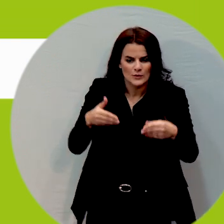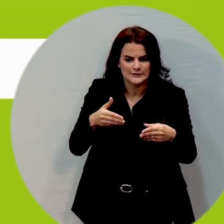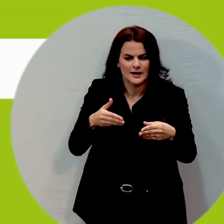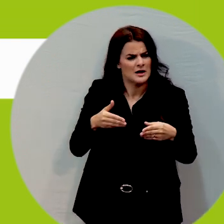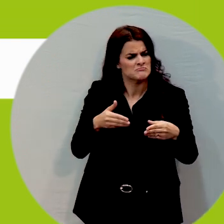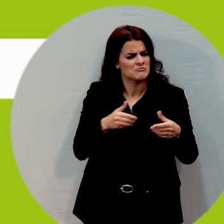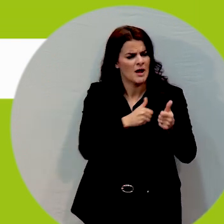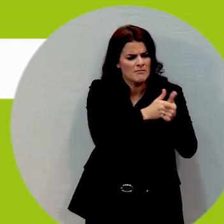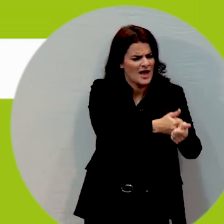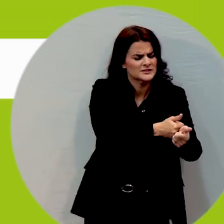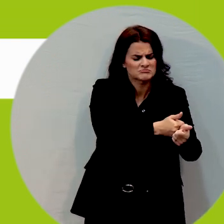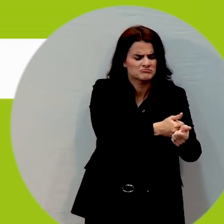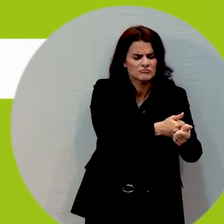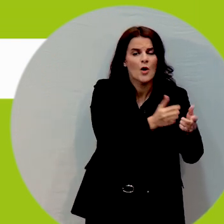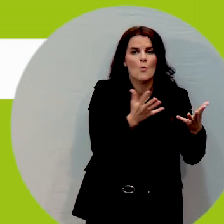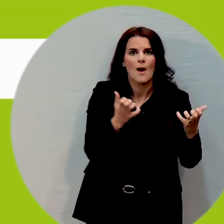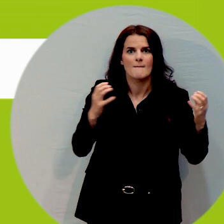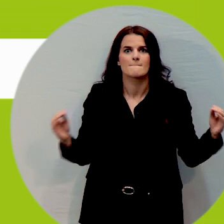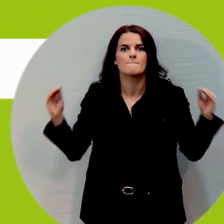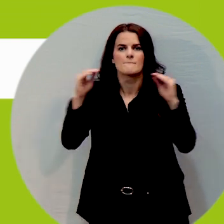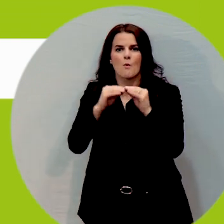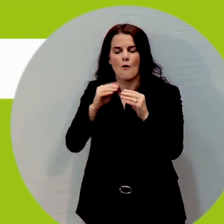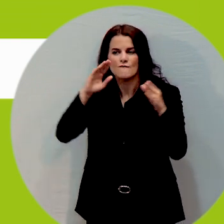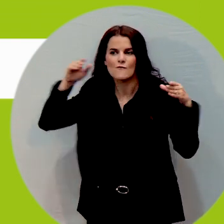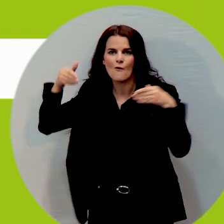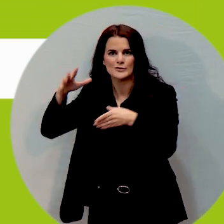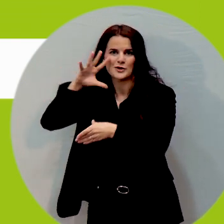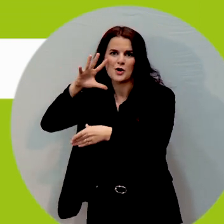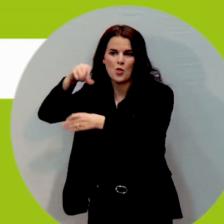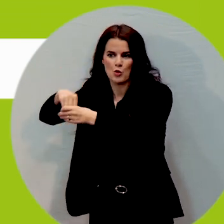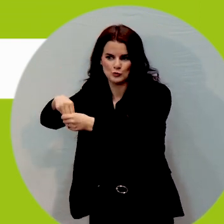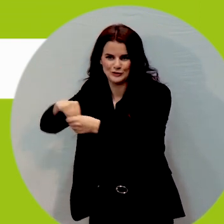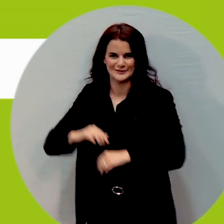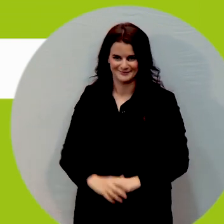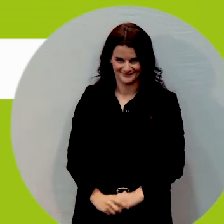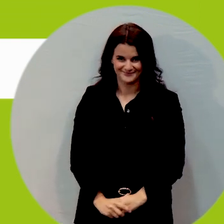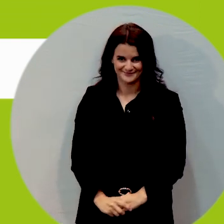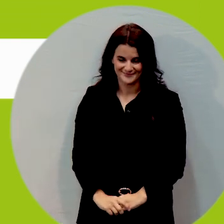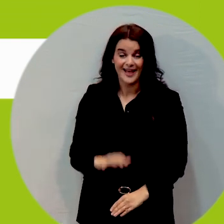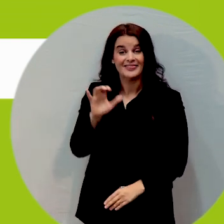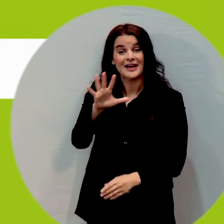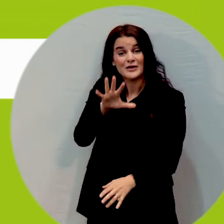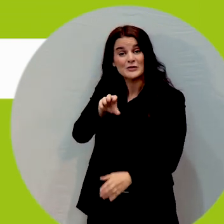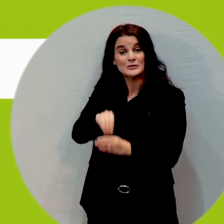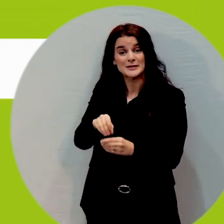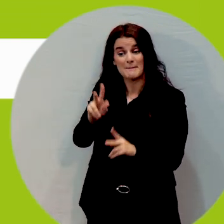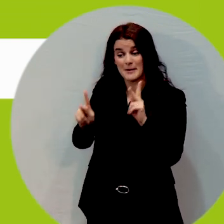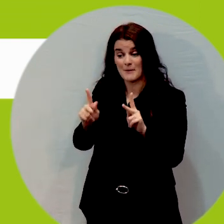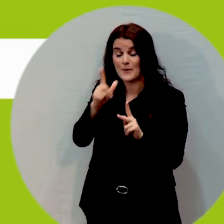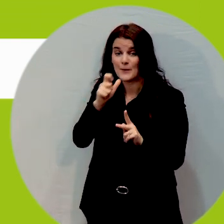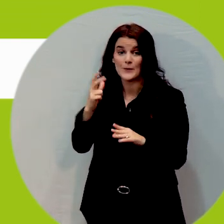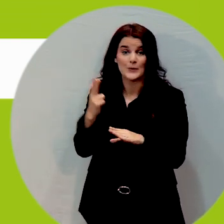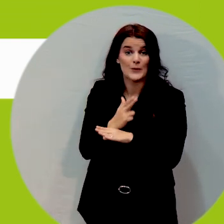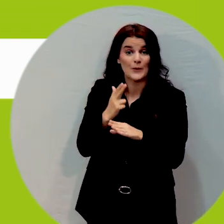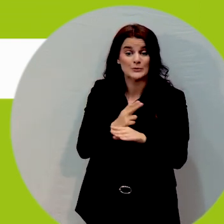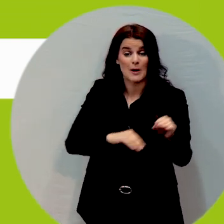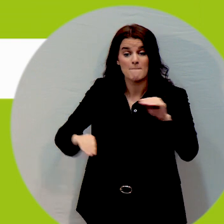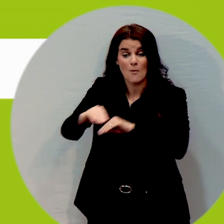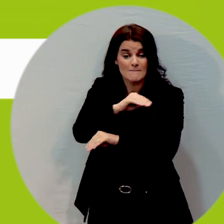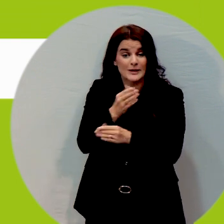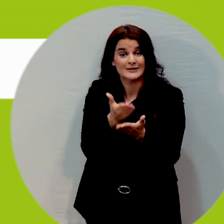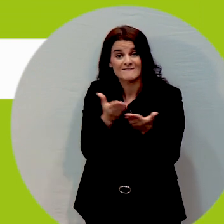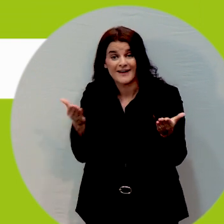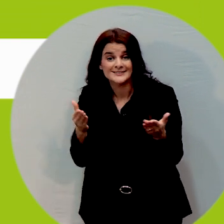compliance and looking towards inclusion. That includes people who use mobility devices